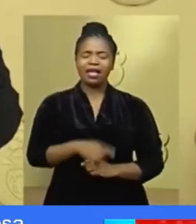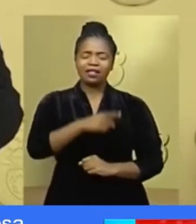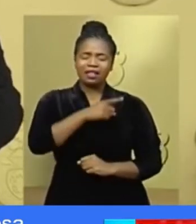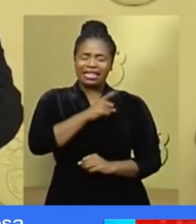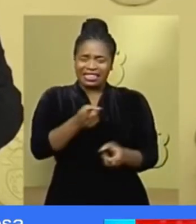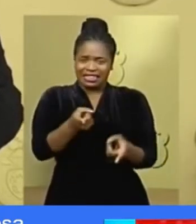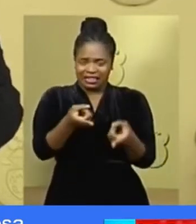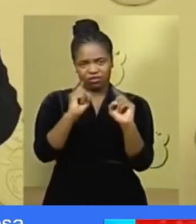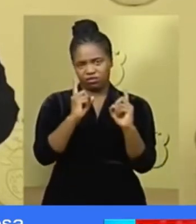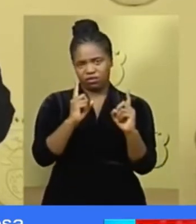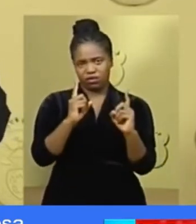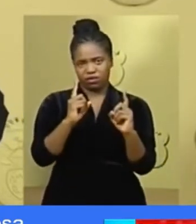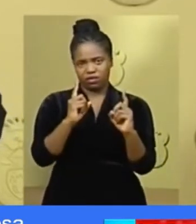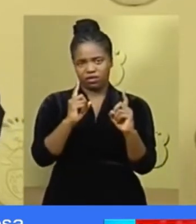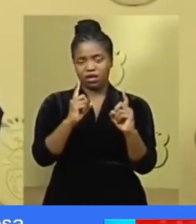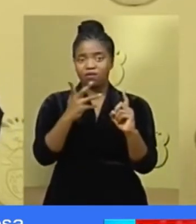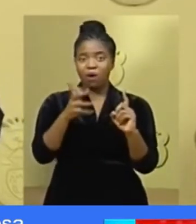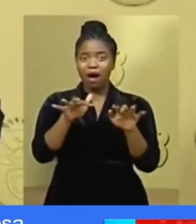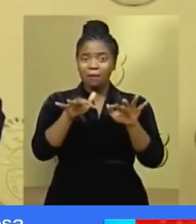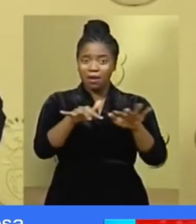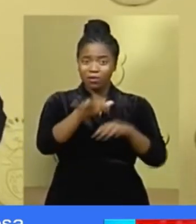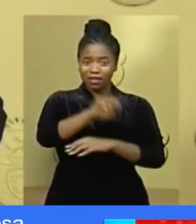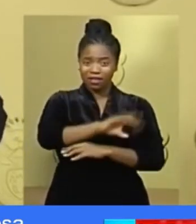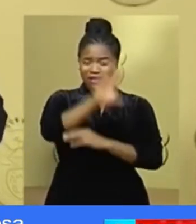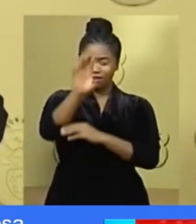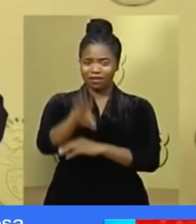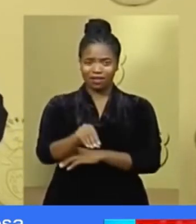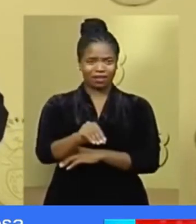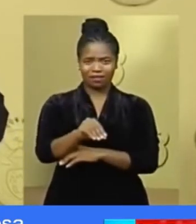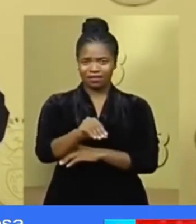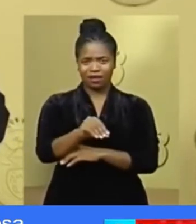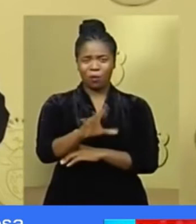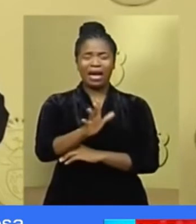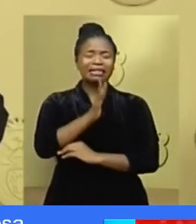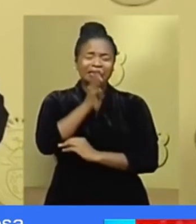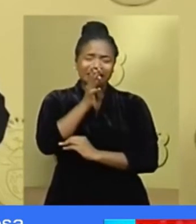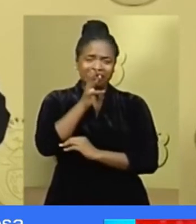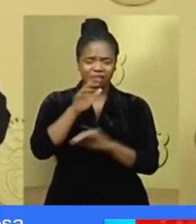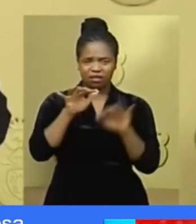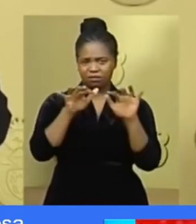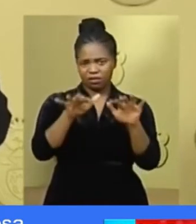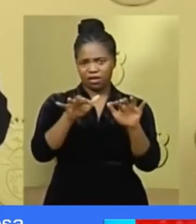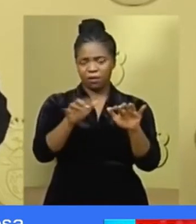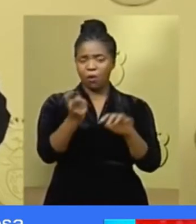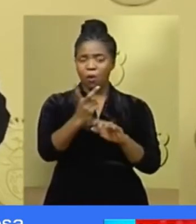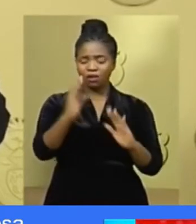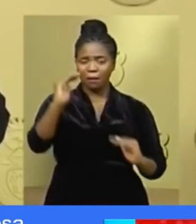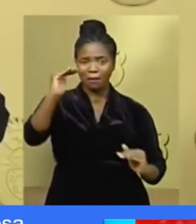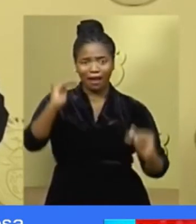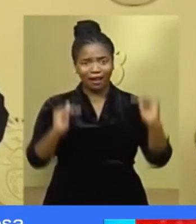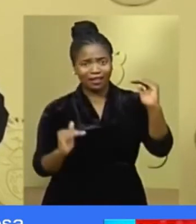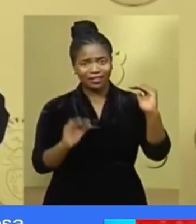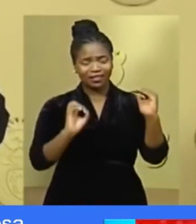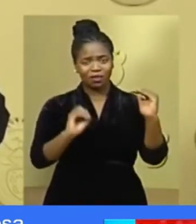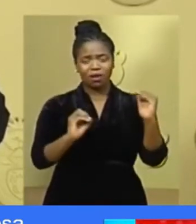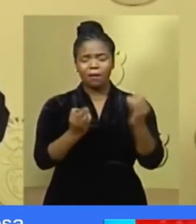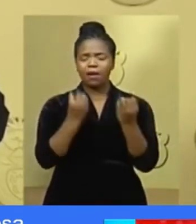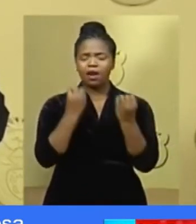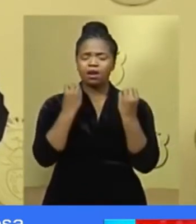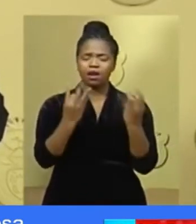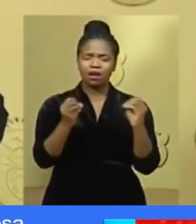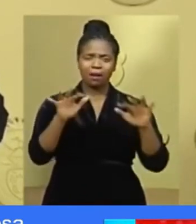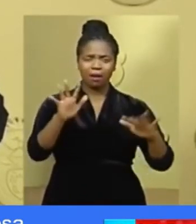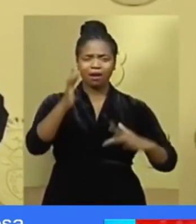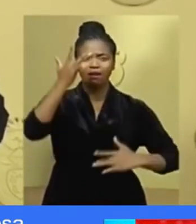extremely dangerous for a population like ours, which has a large number of people with suppressed